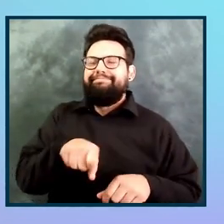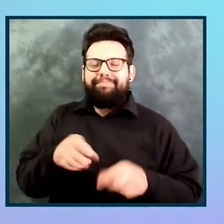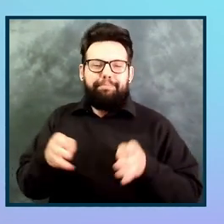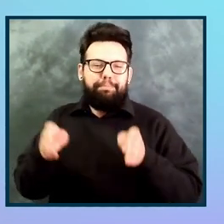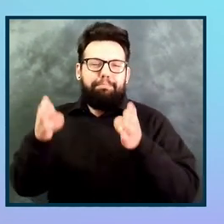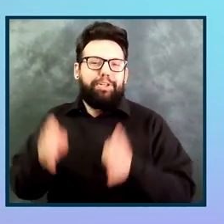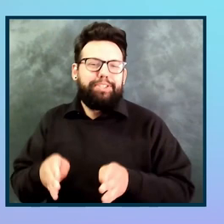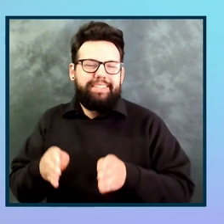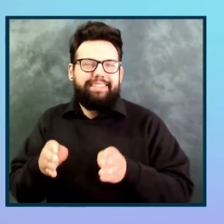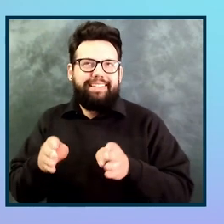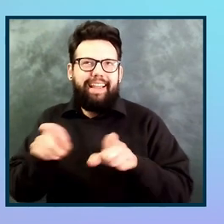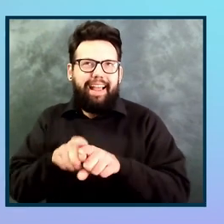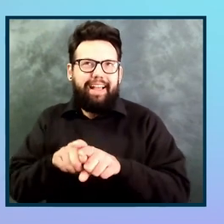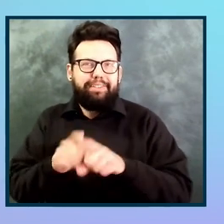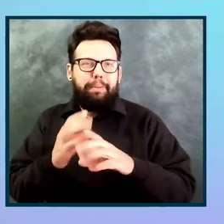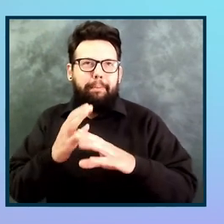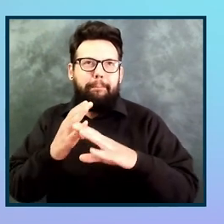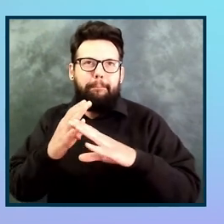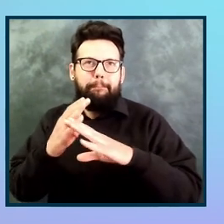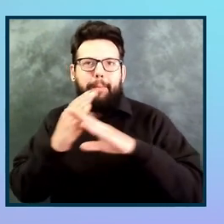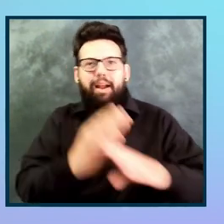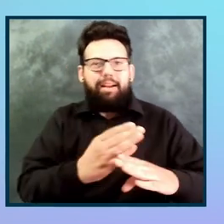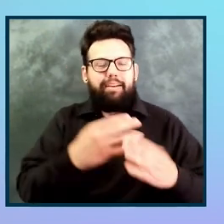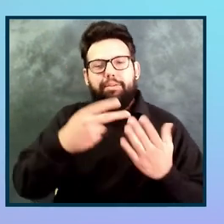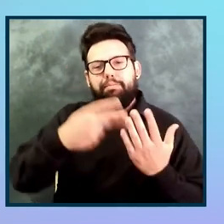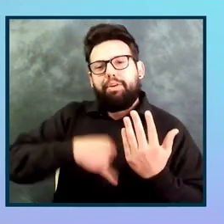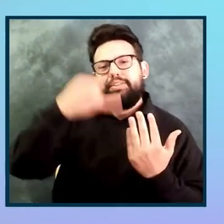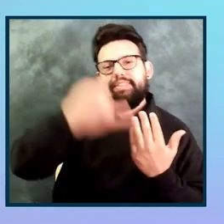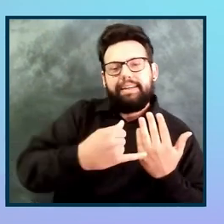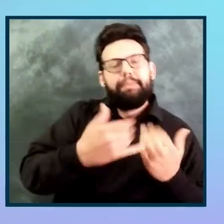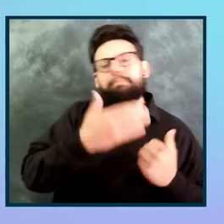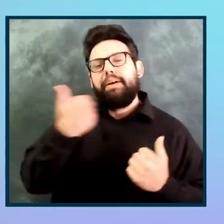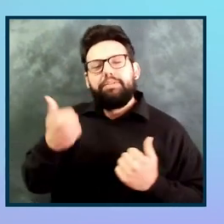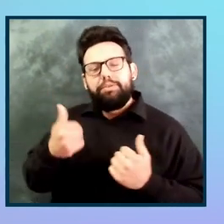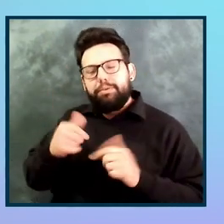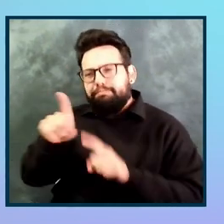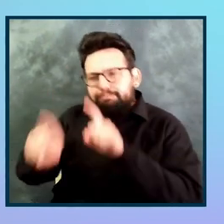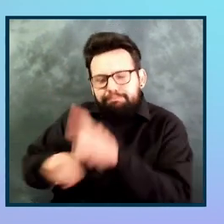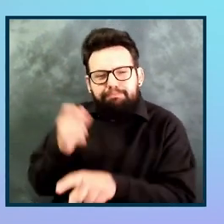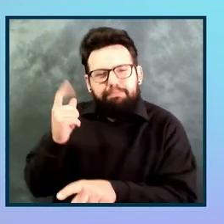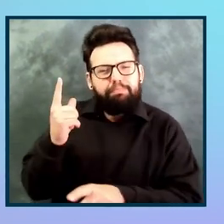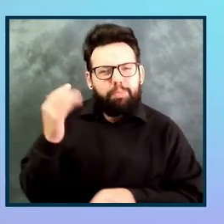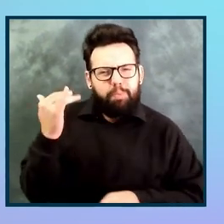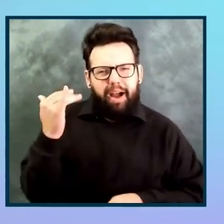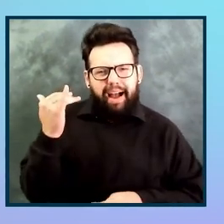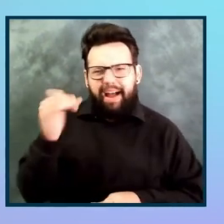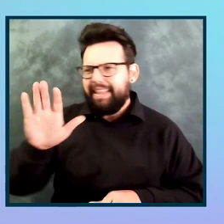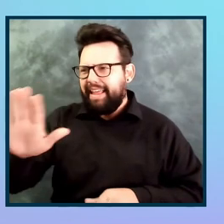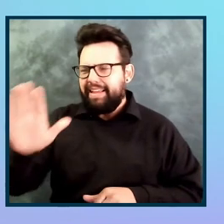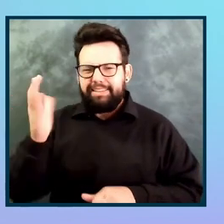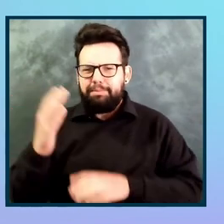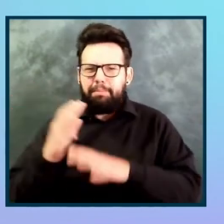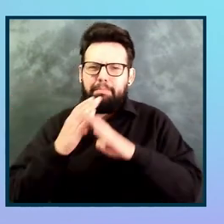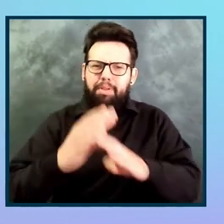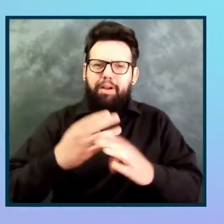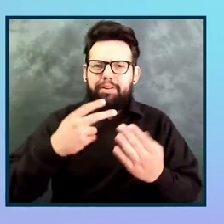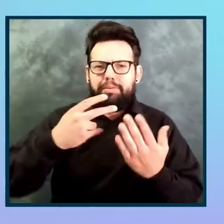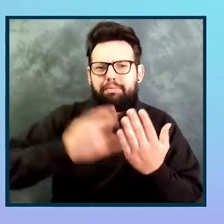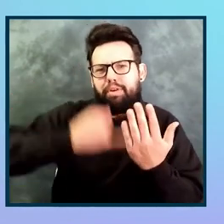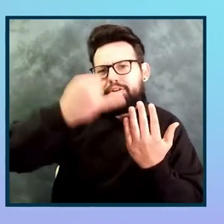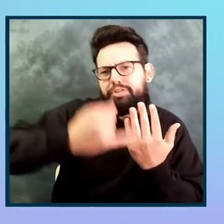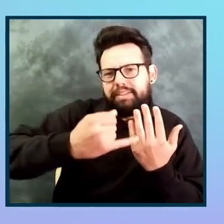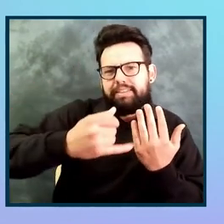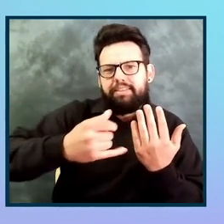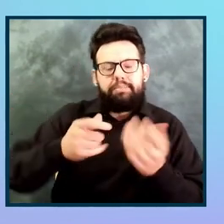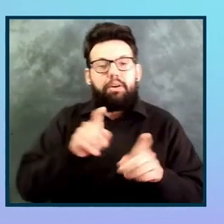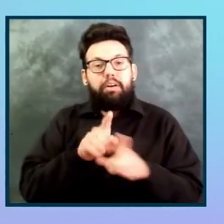it's really trying to get at the why and then also take the pieces away that aren't dependent